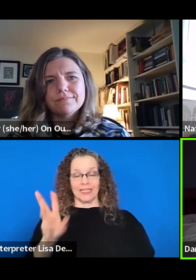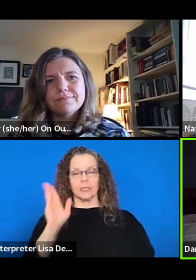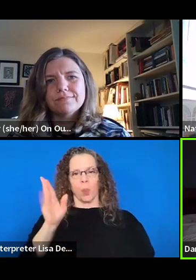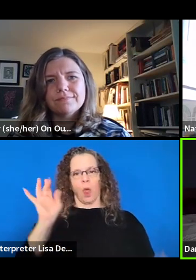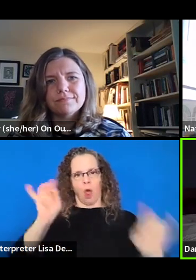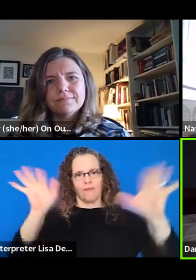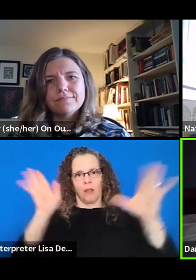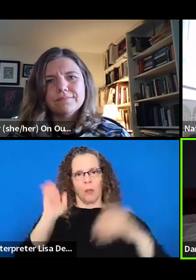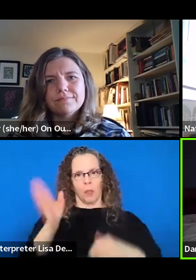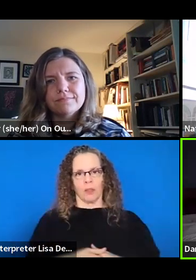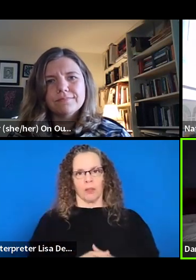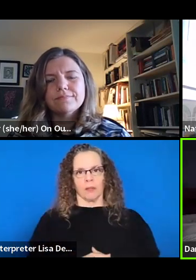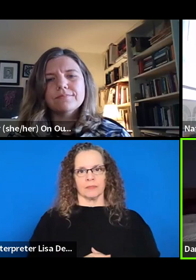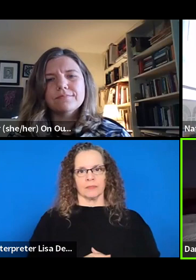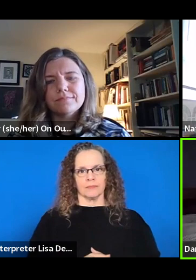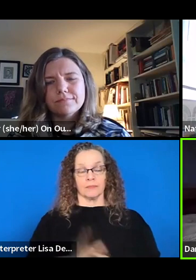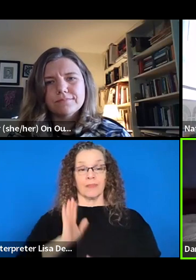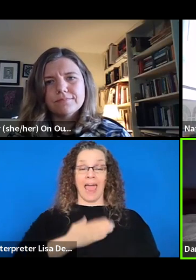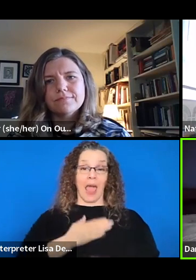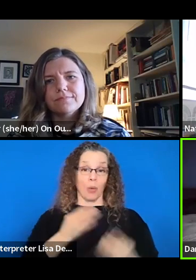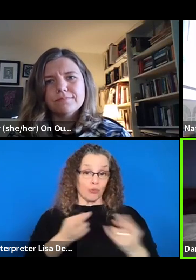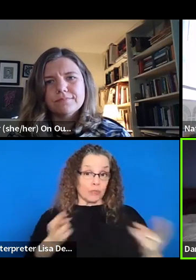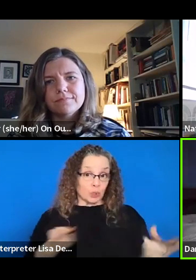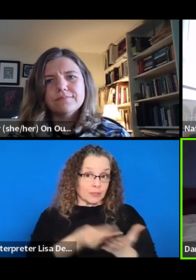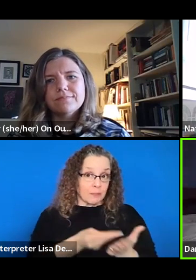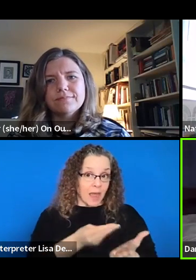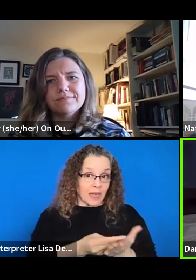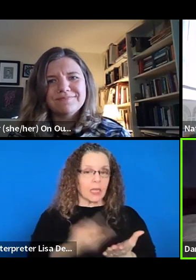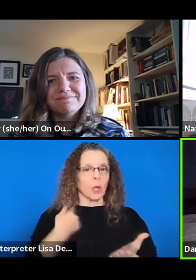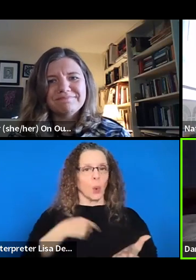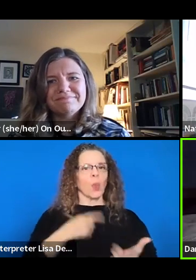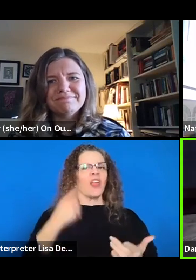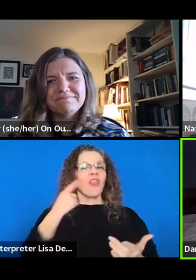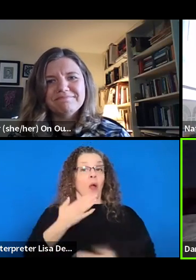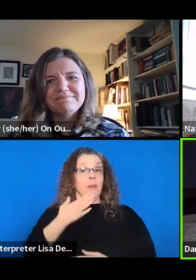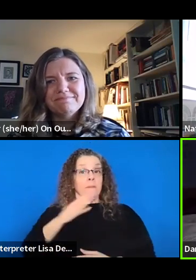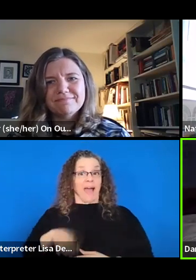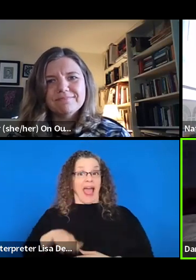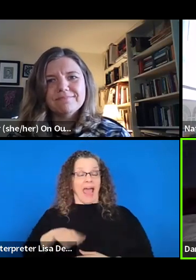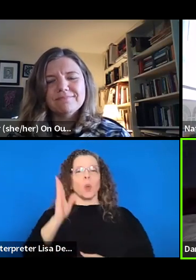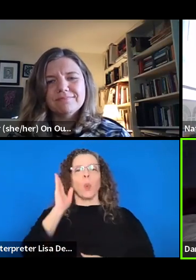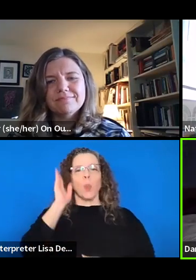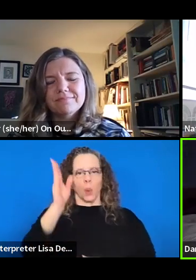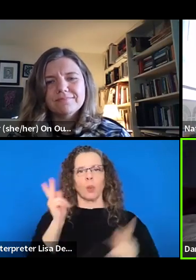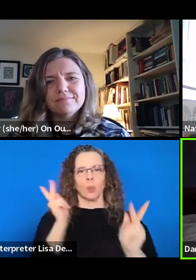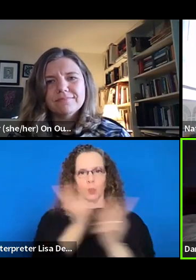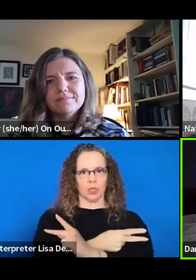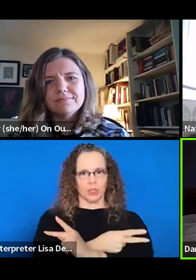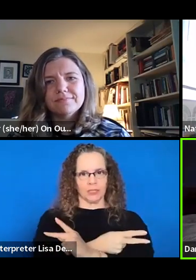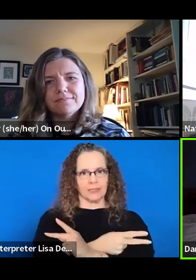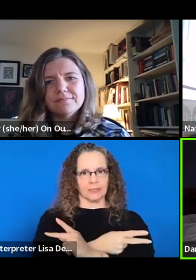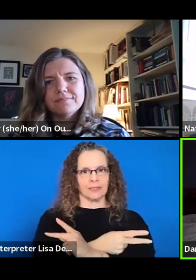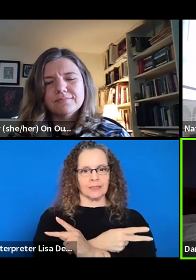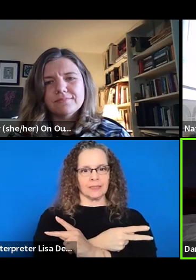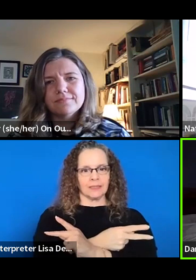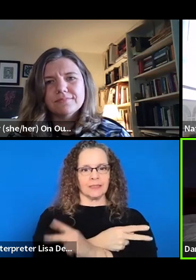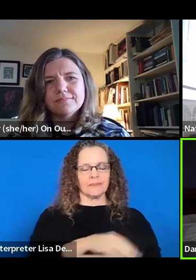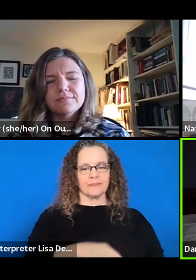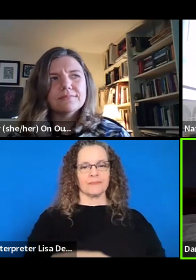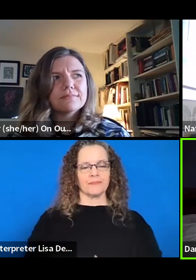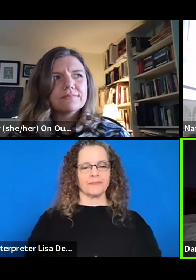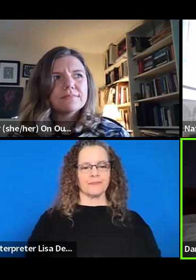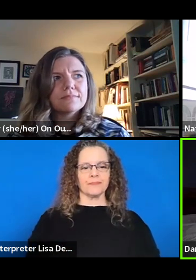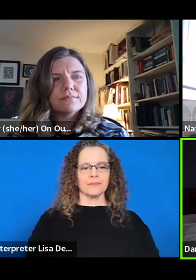resources that we've been used to existing, we thought it was bad, it's going to get a lot worse, right. And so there's this way in which like,